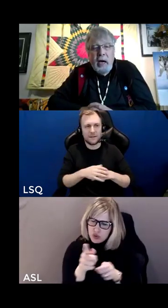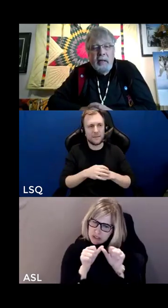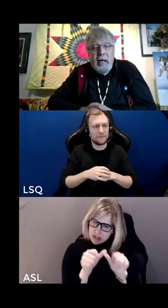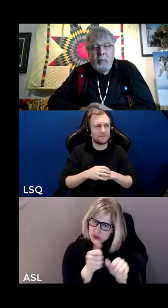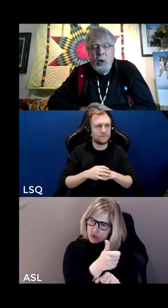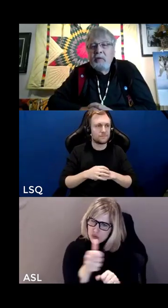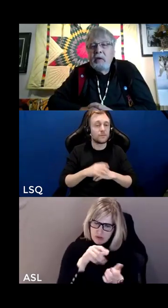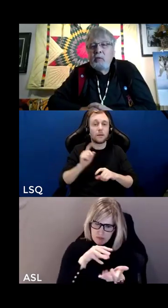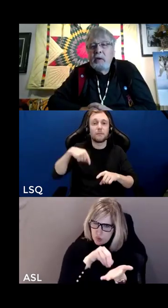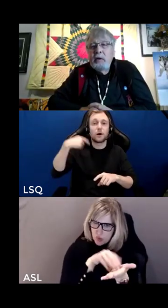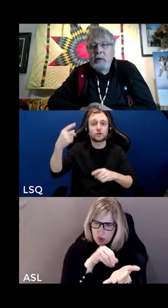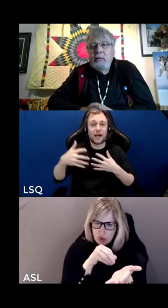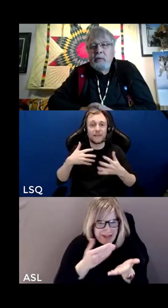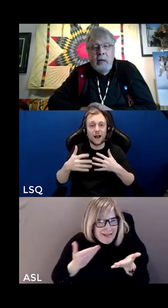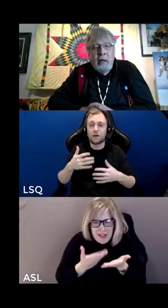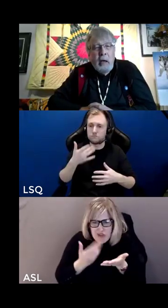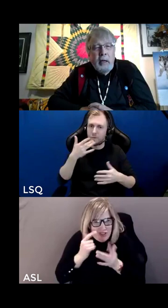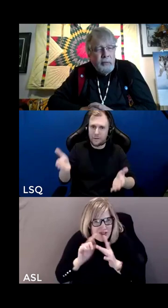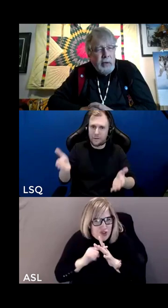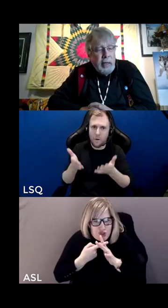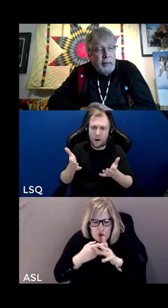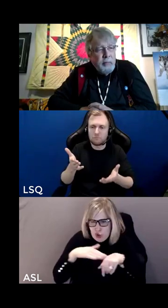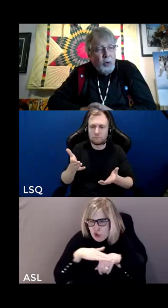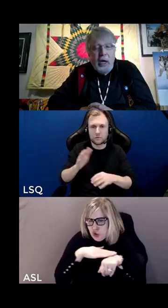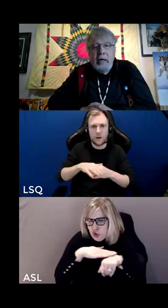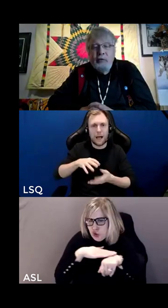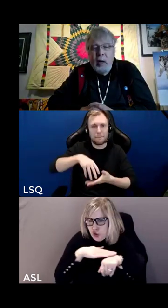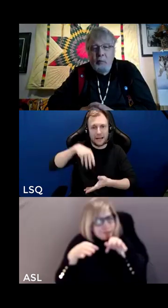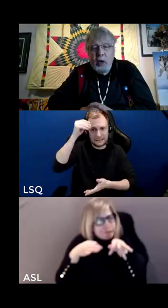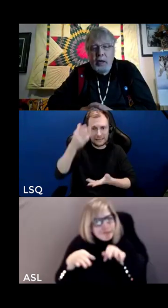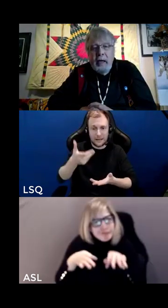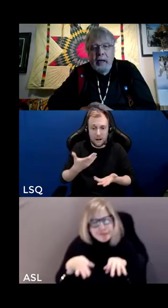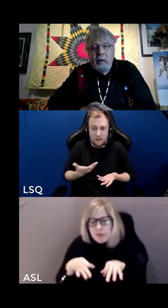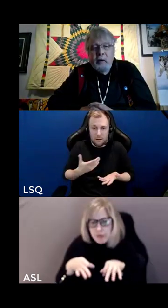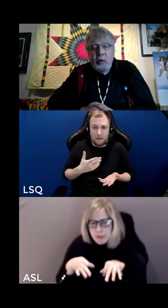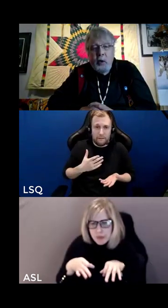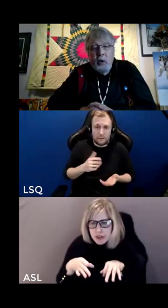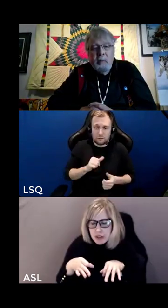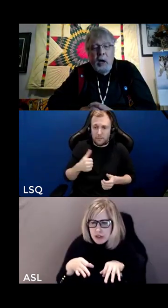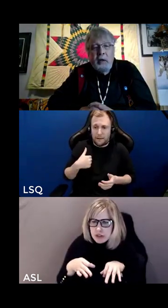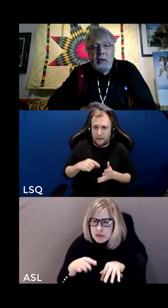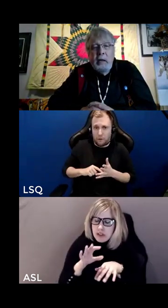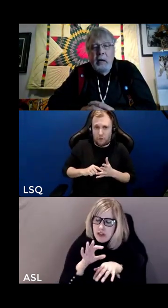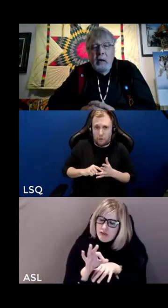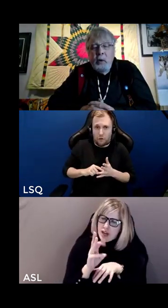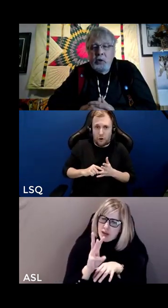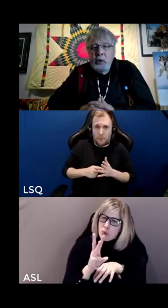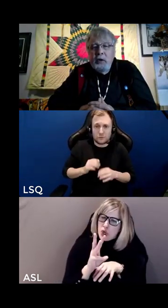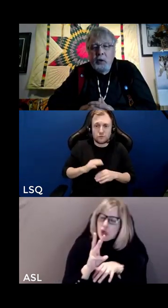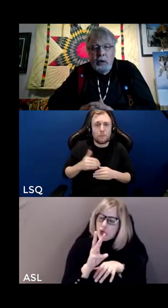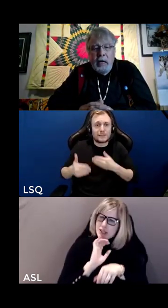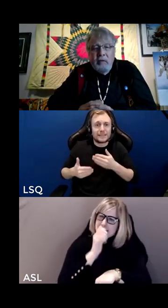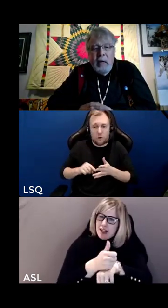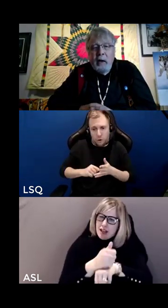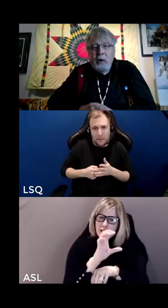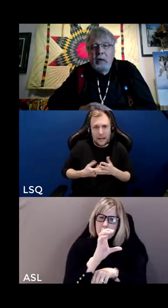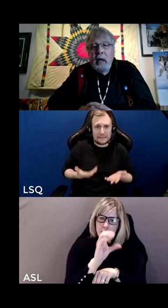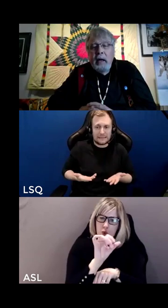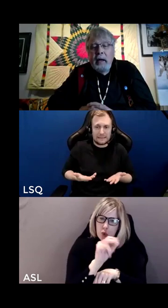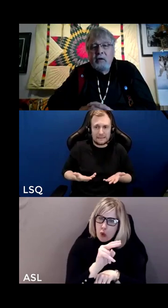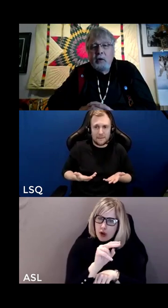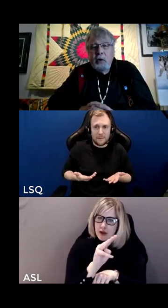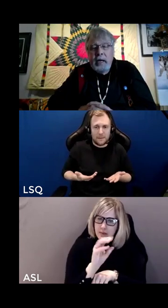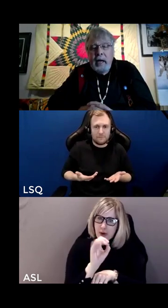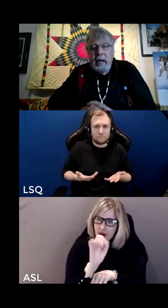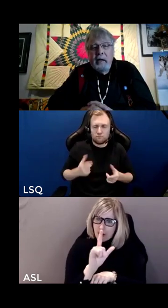only begun that process we we've kind of um create a framework through the coin model which you can utilize now